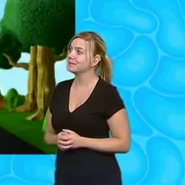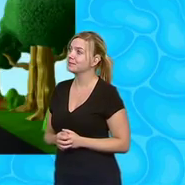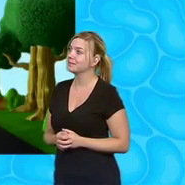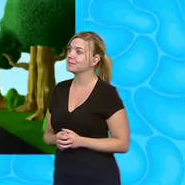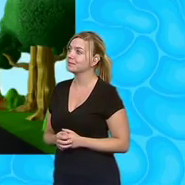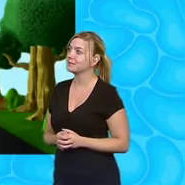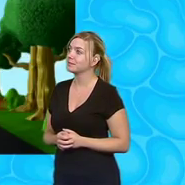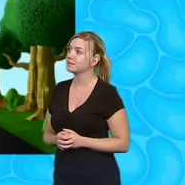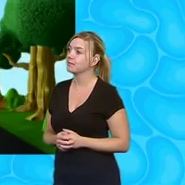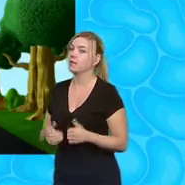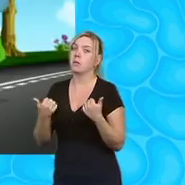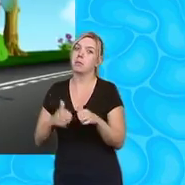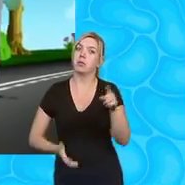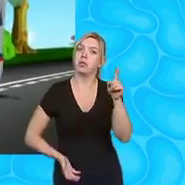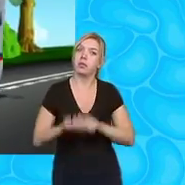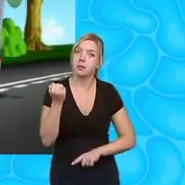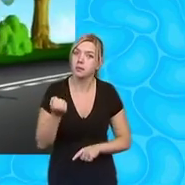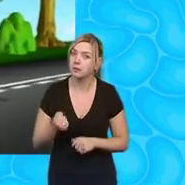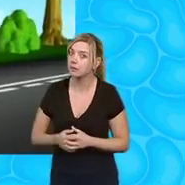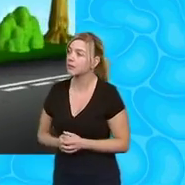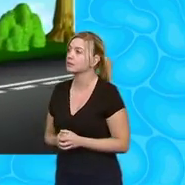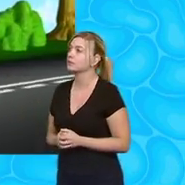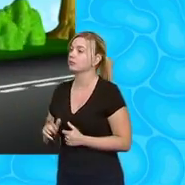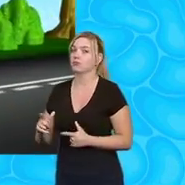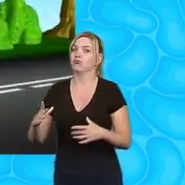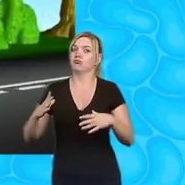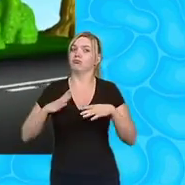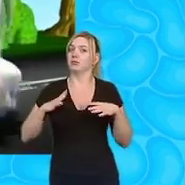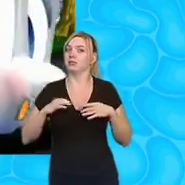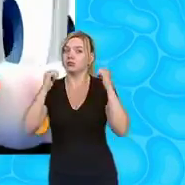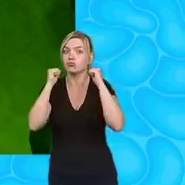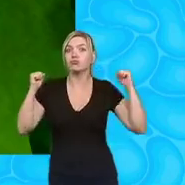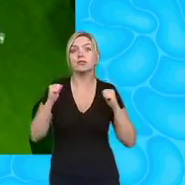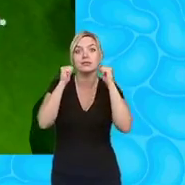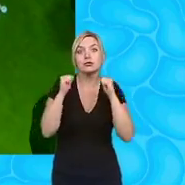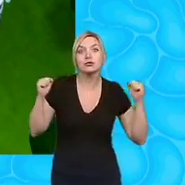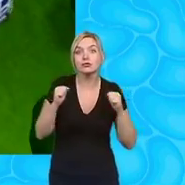we made it okay everybody let's do some stretches